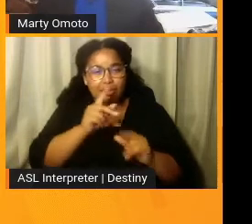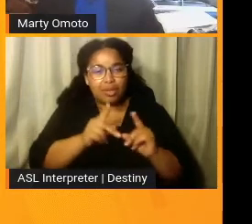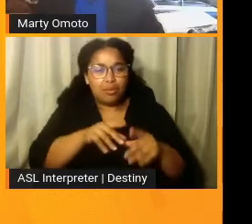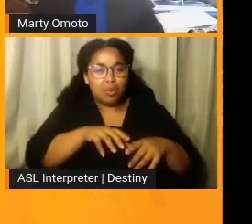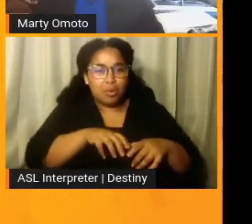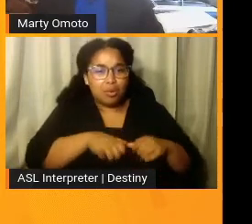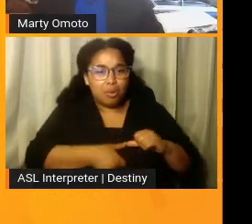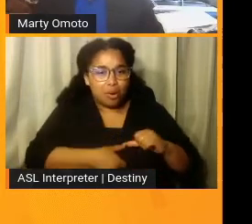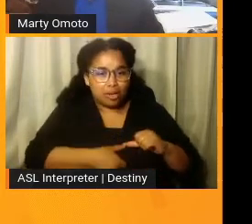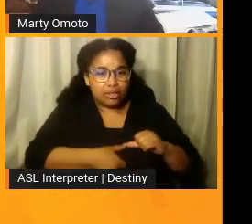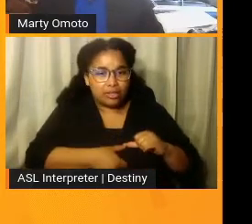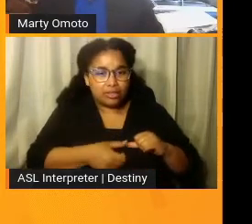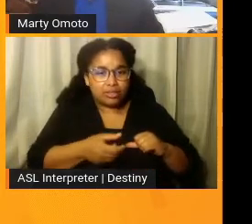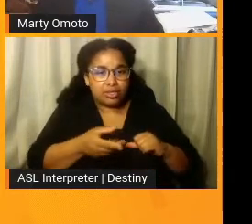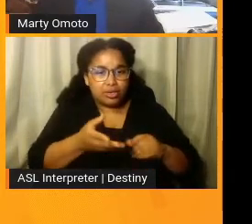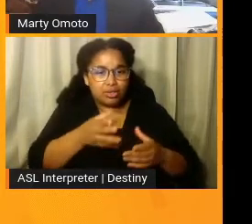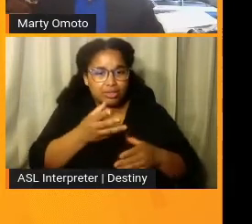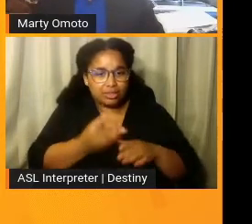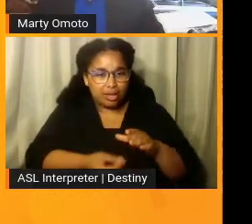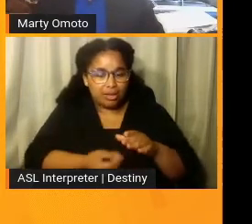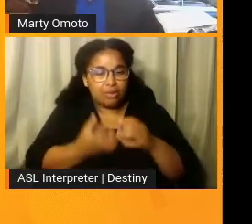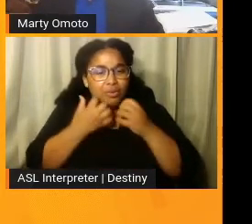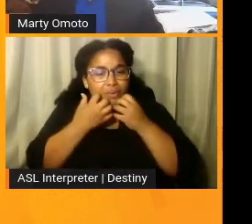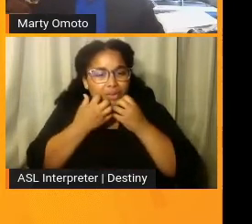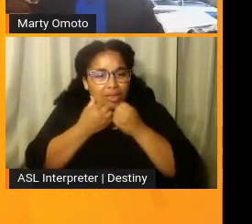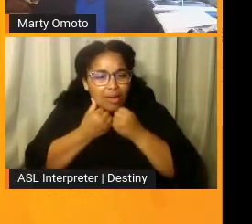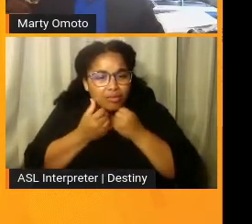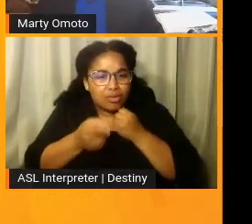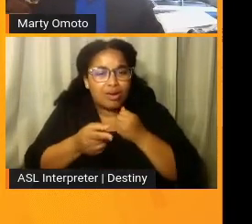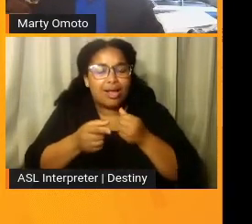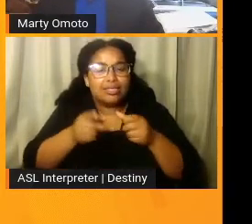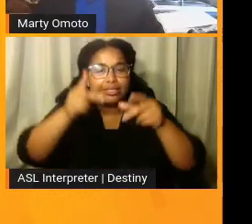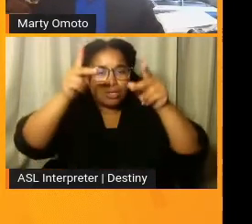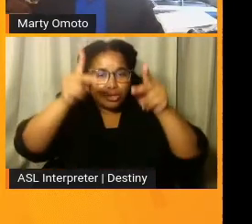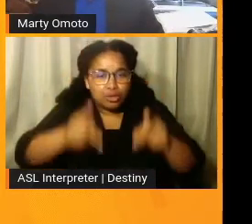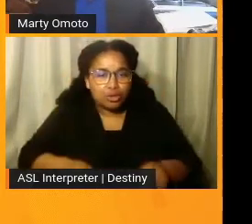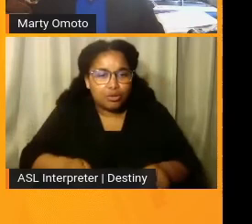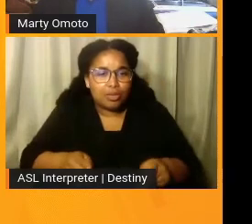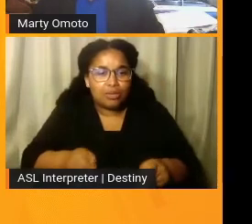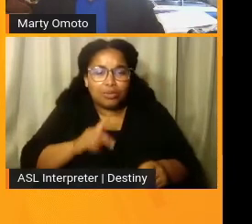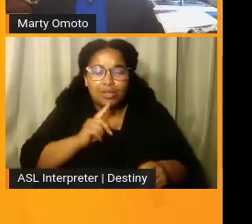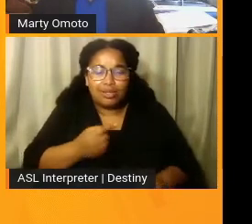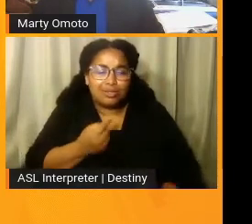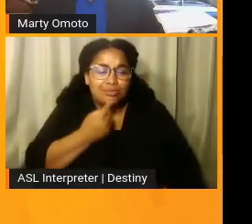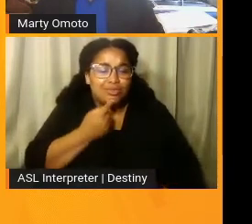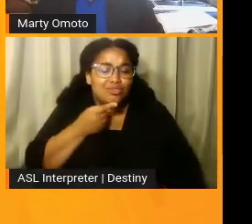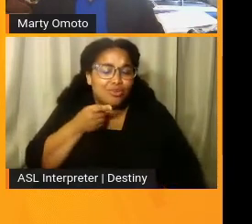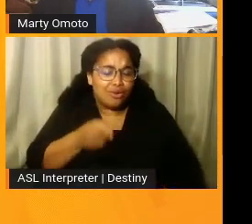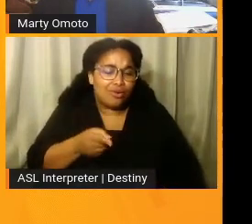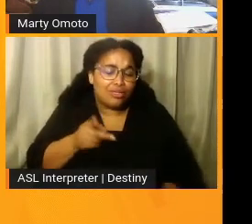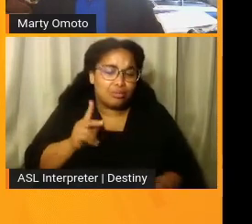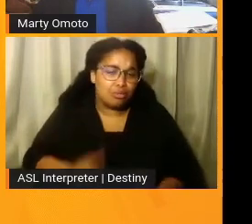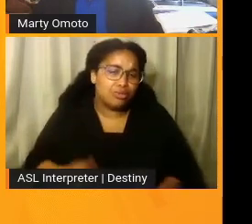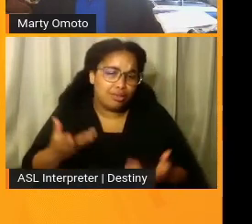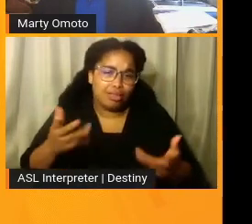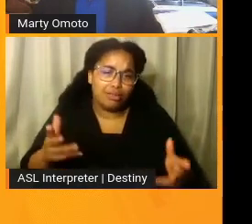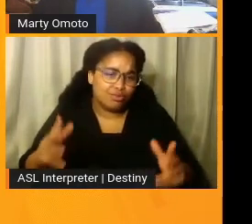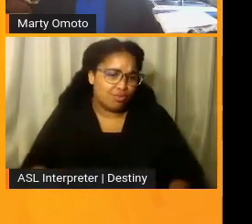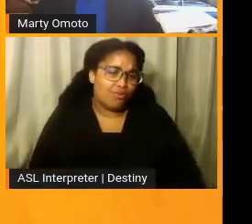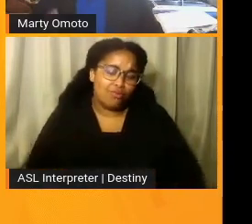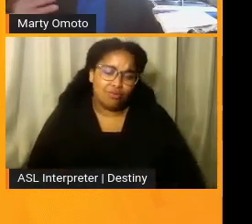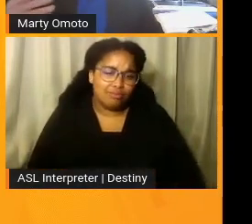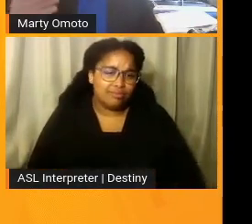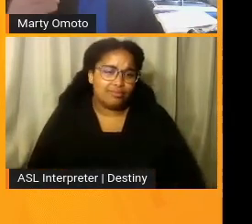passing, who loved her as a human being, simply missed her as a person. Um,